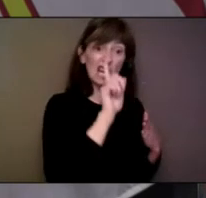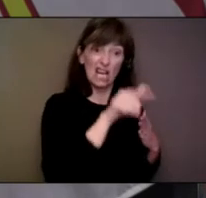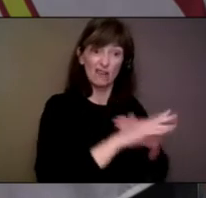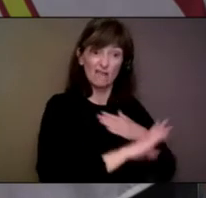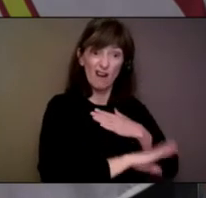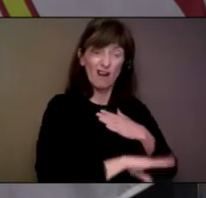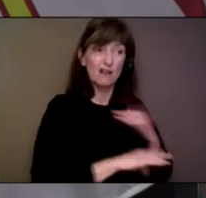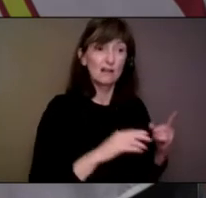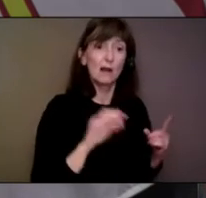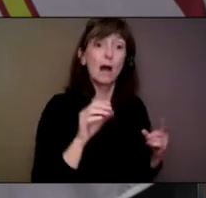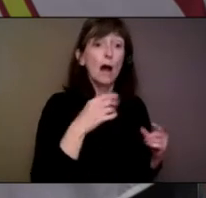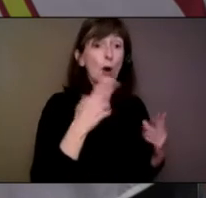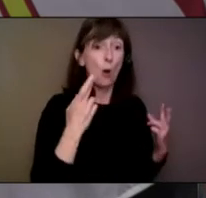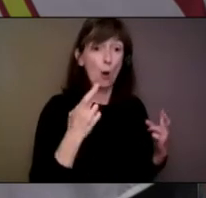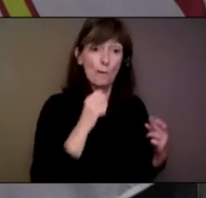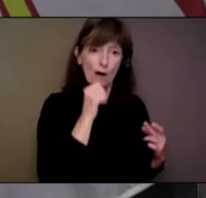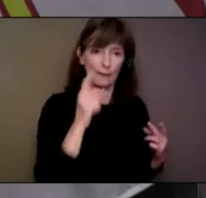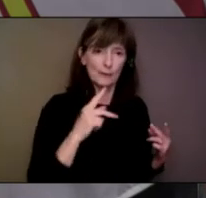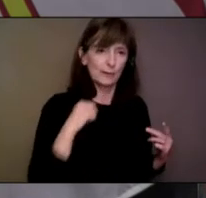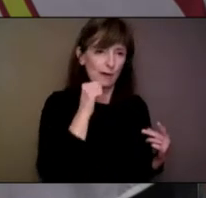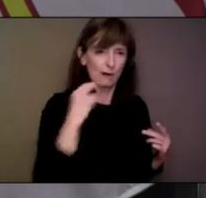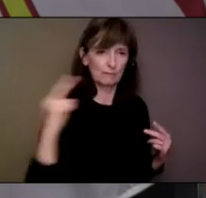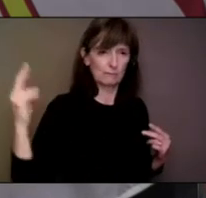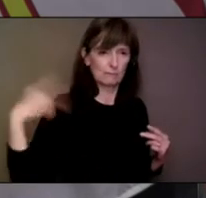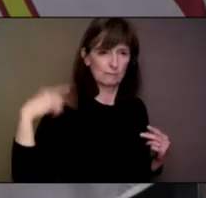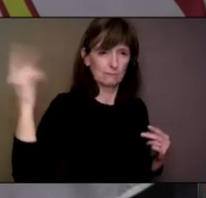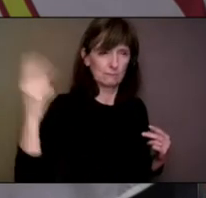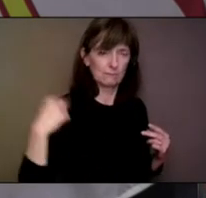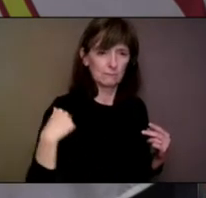wearing a seatbelt. I don't think that would be a reasonable thing to do.